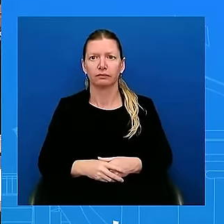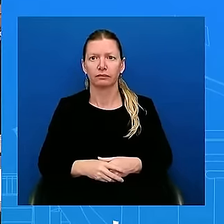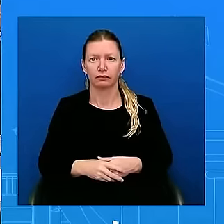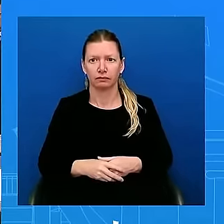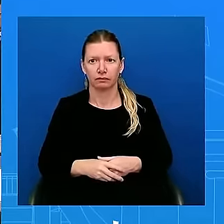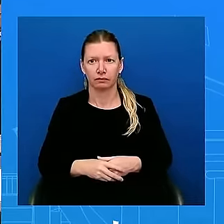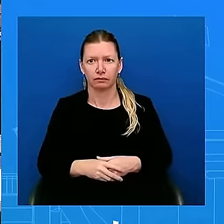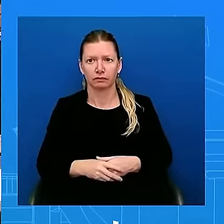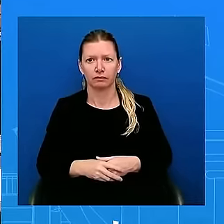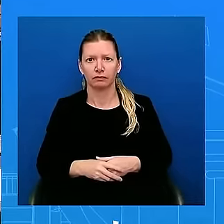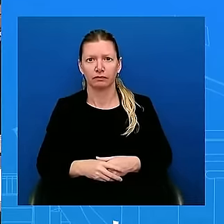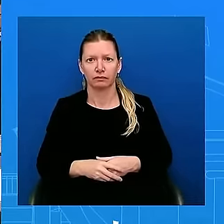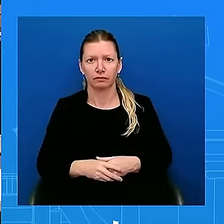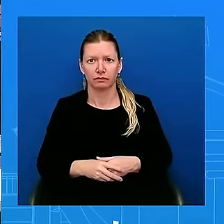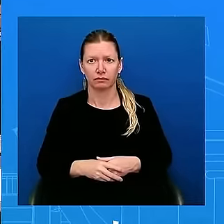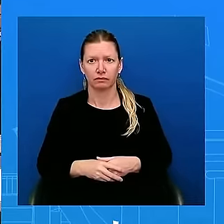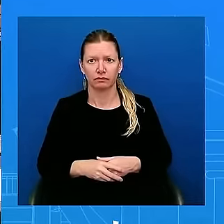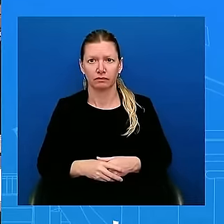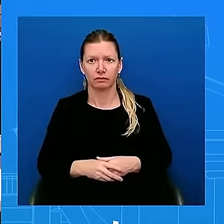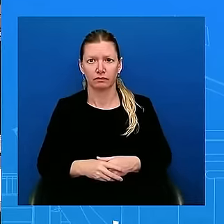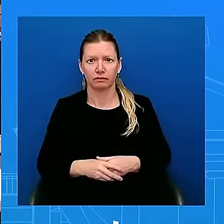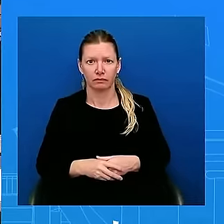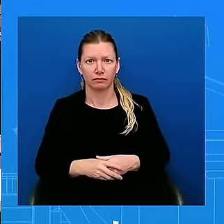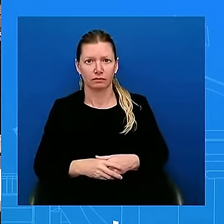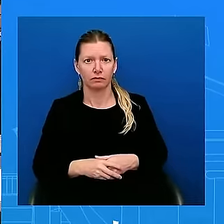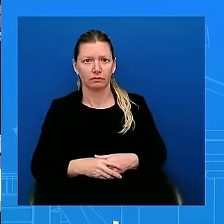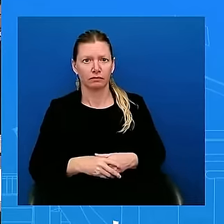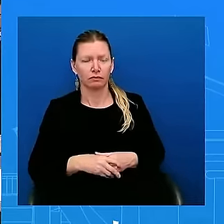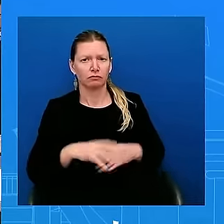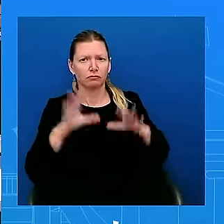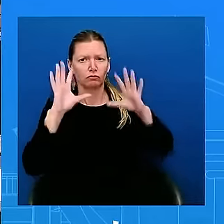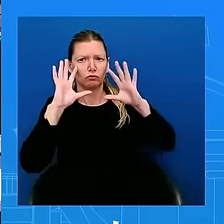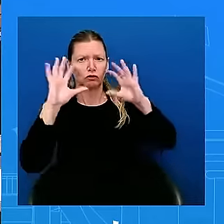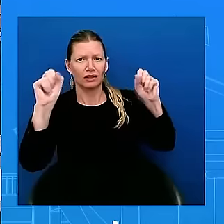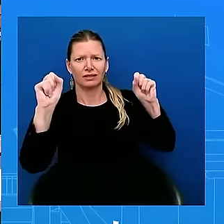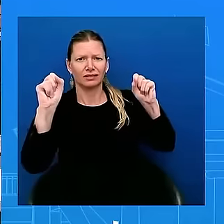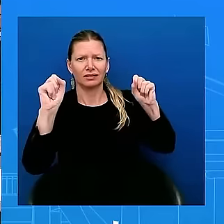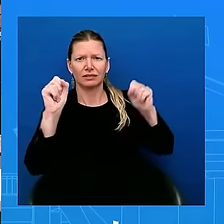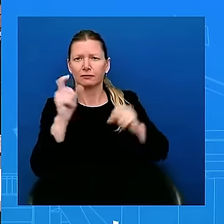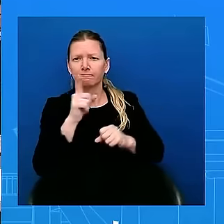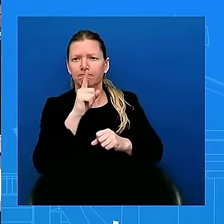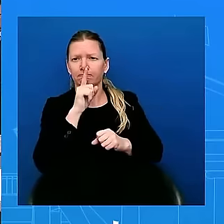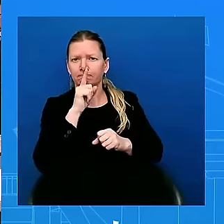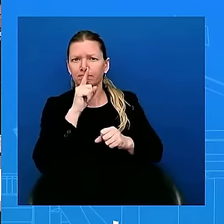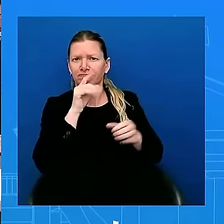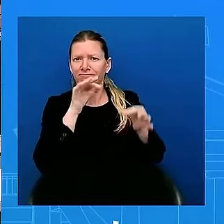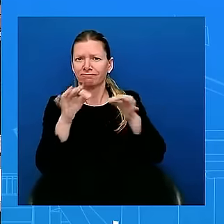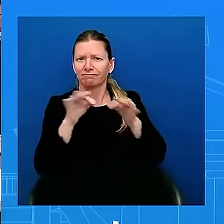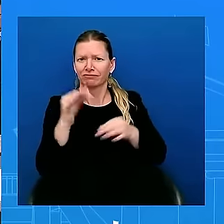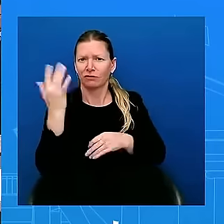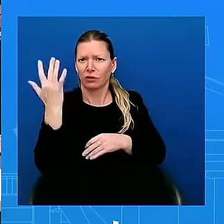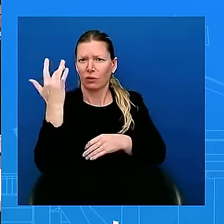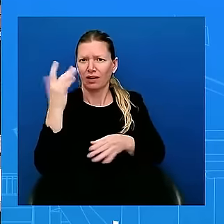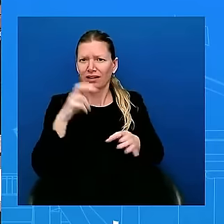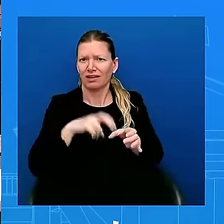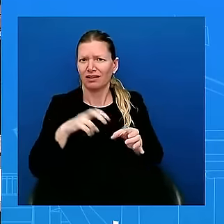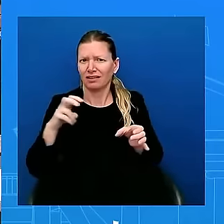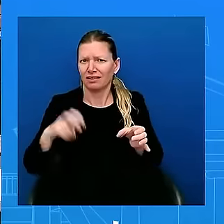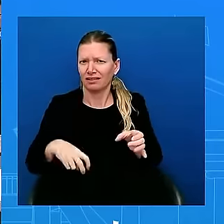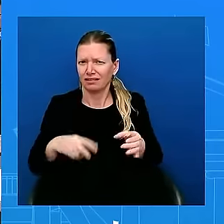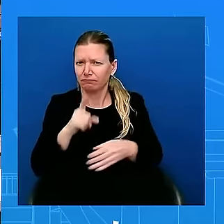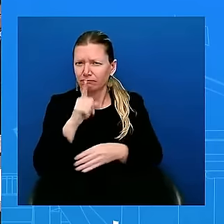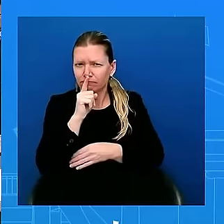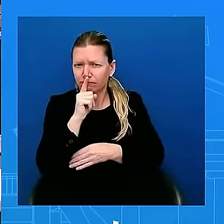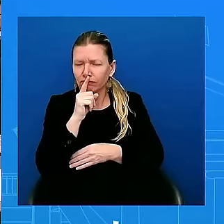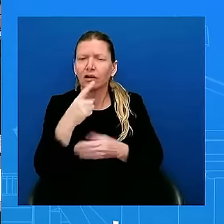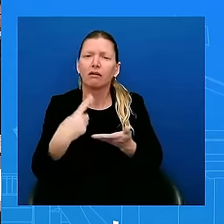One thing the President did not say was explicitly why he said, you know, he talked about how he believed in the best interest of the country, but